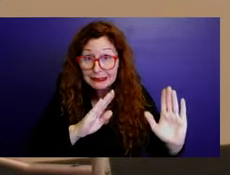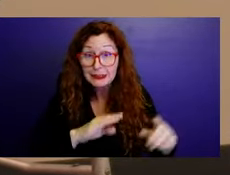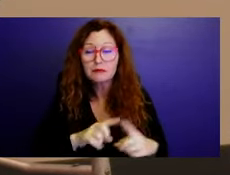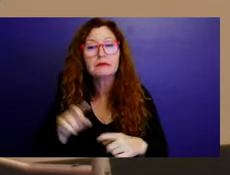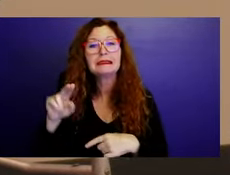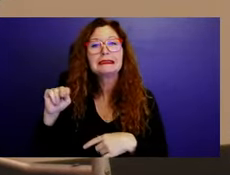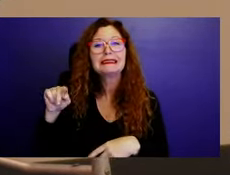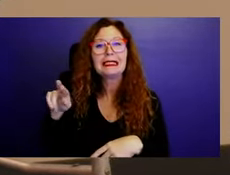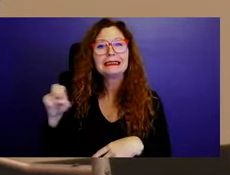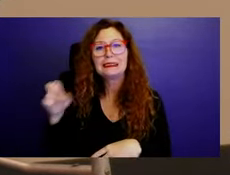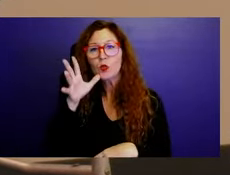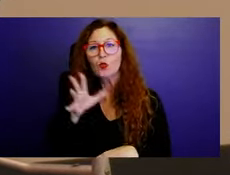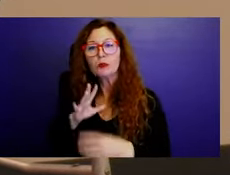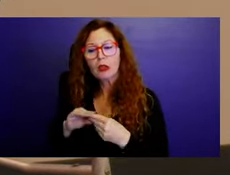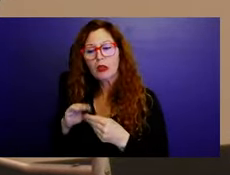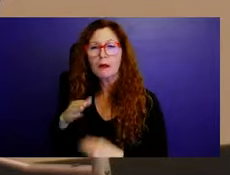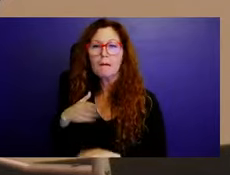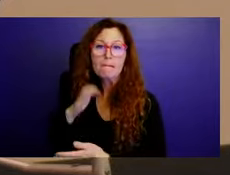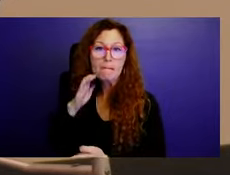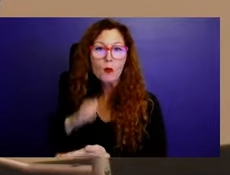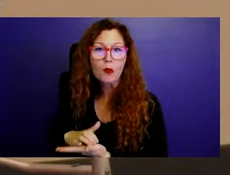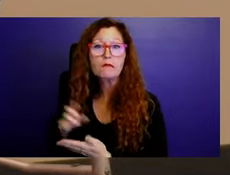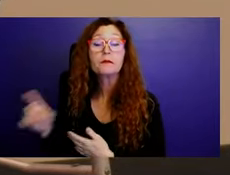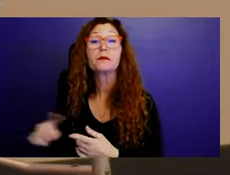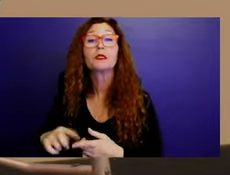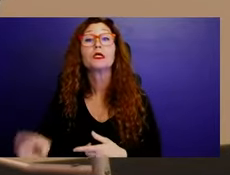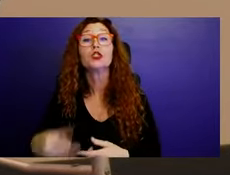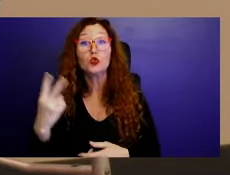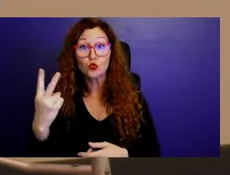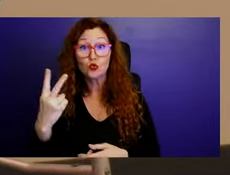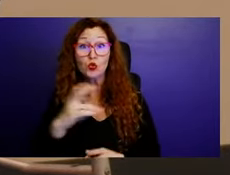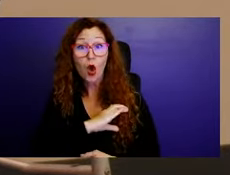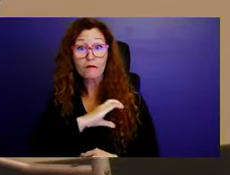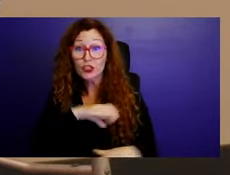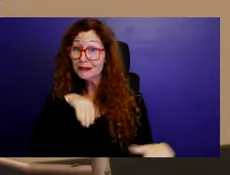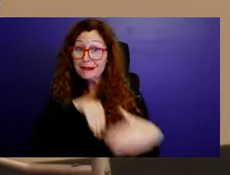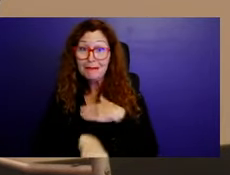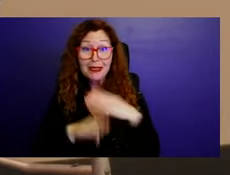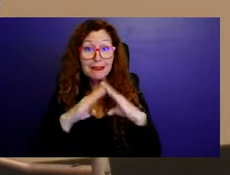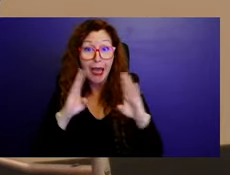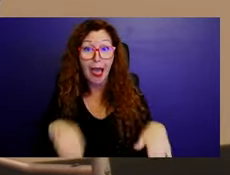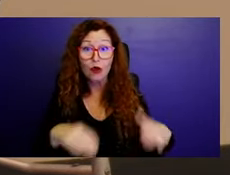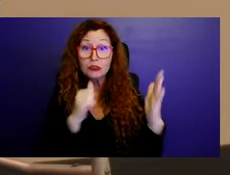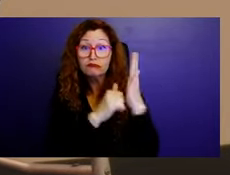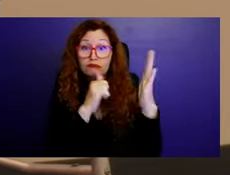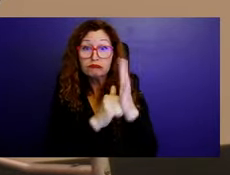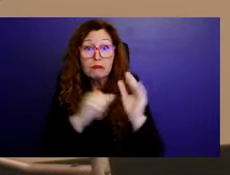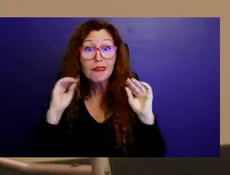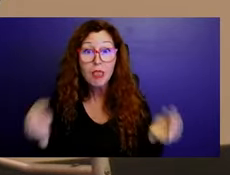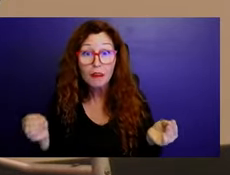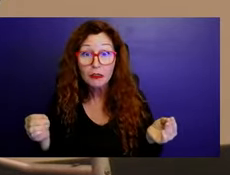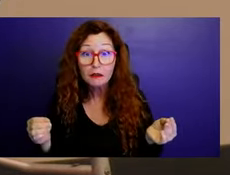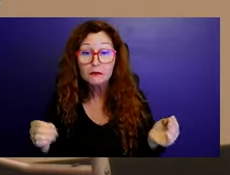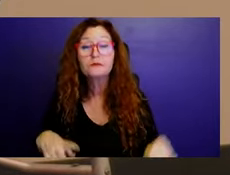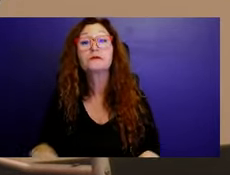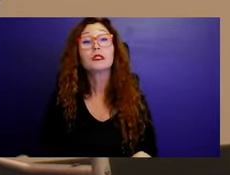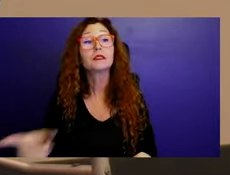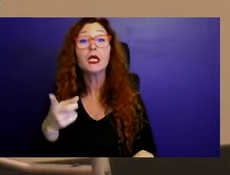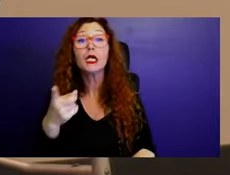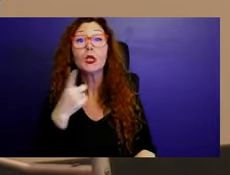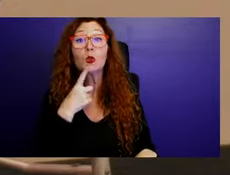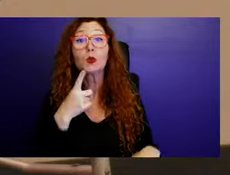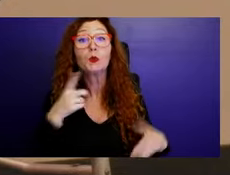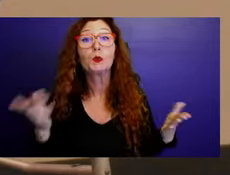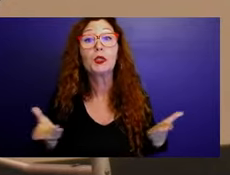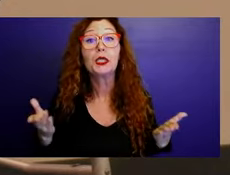females, came in without knocking and basically said, we were here because we were called, you know,